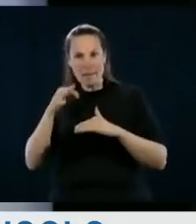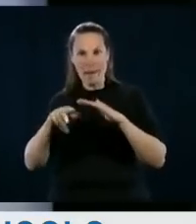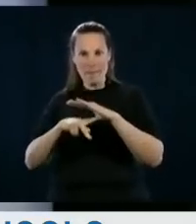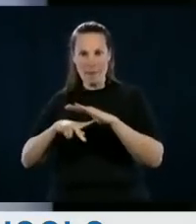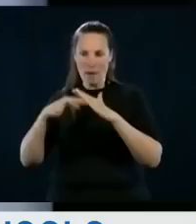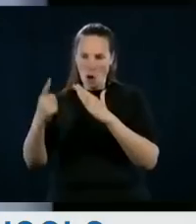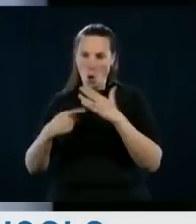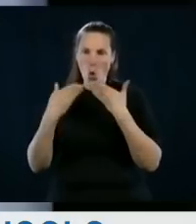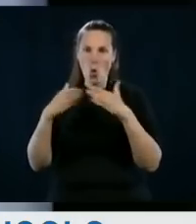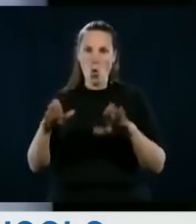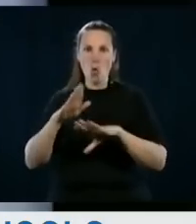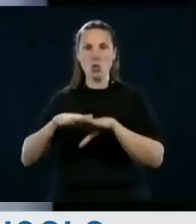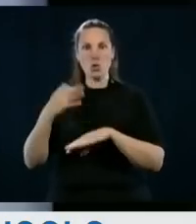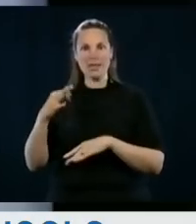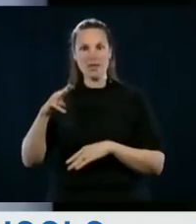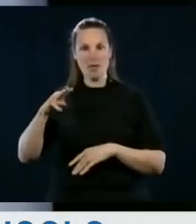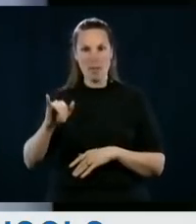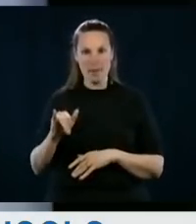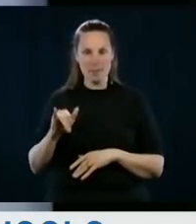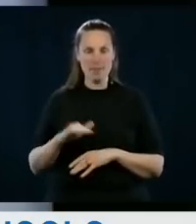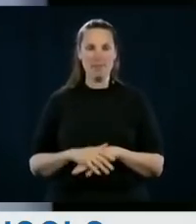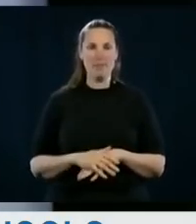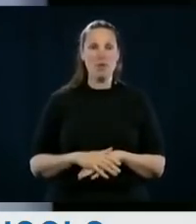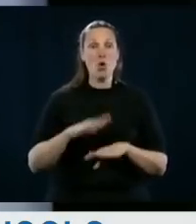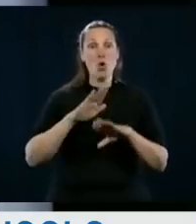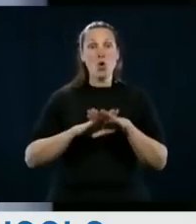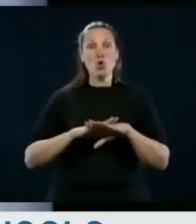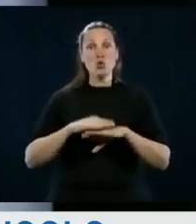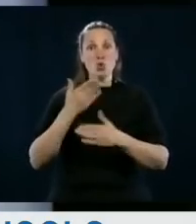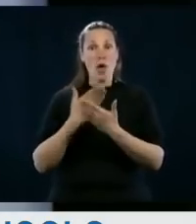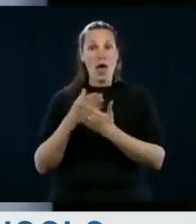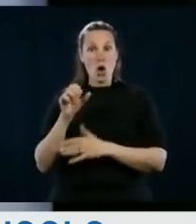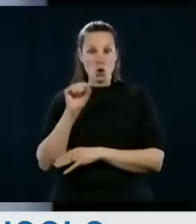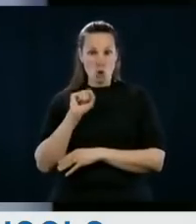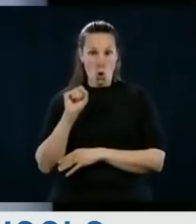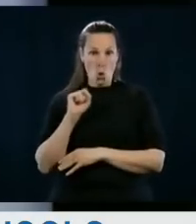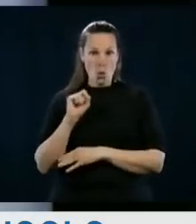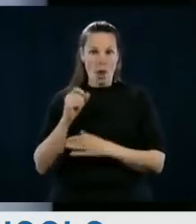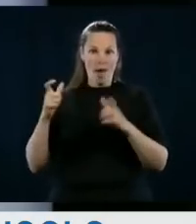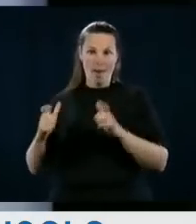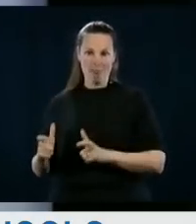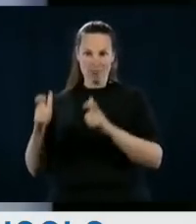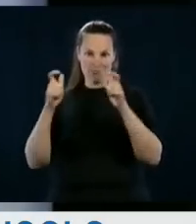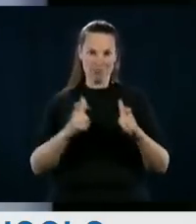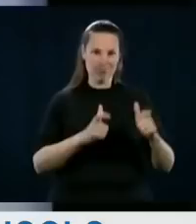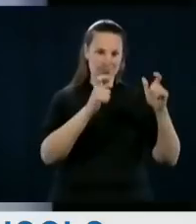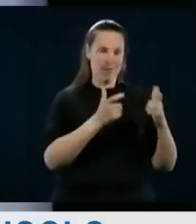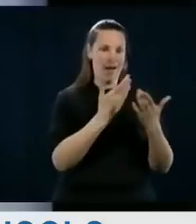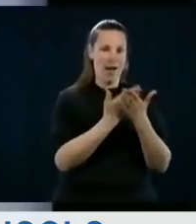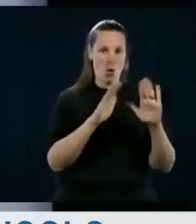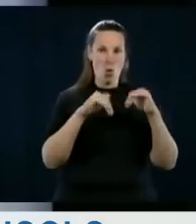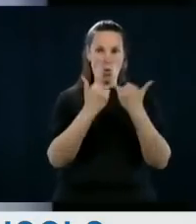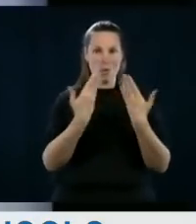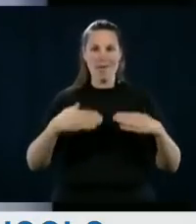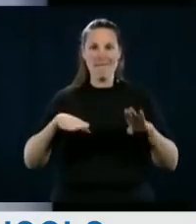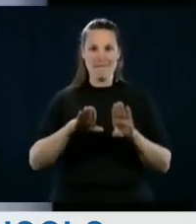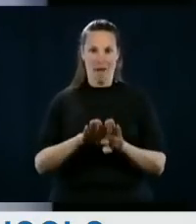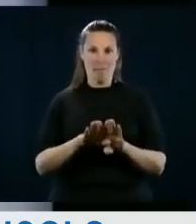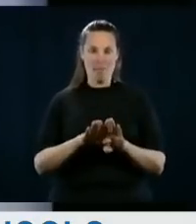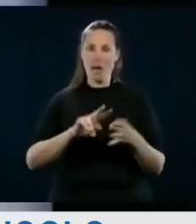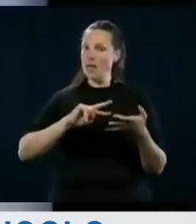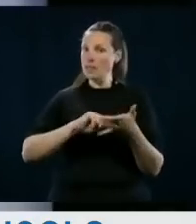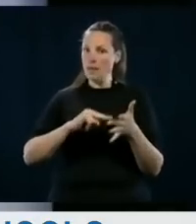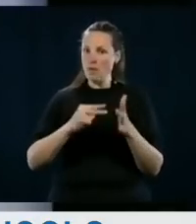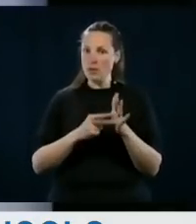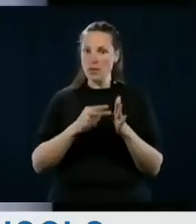and primary schools would be opened. For high school, those establishments will have to remain closed,